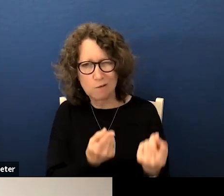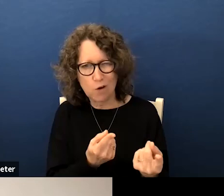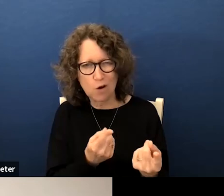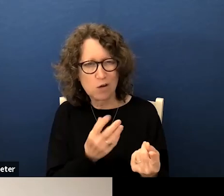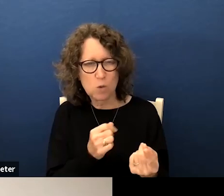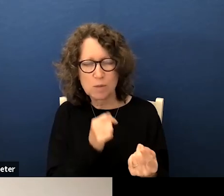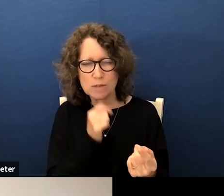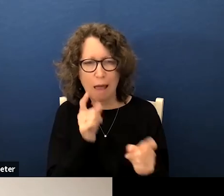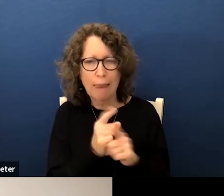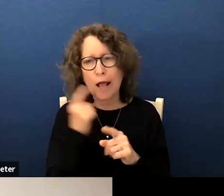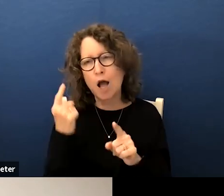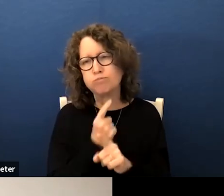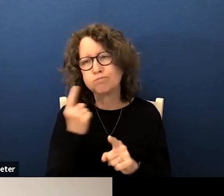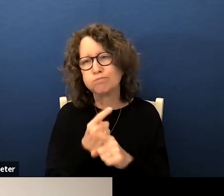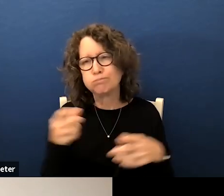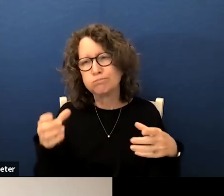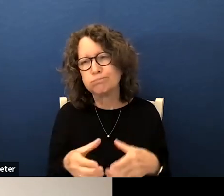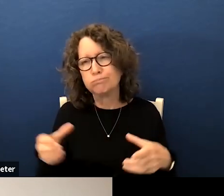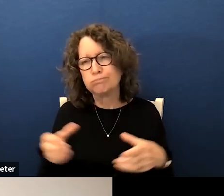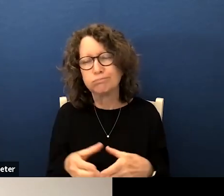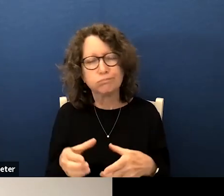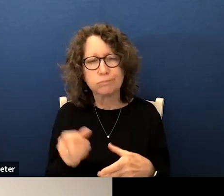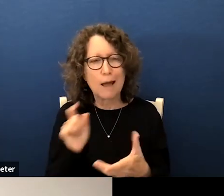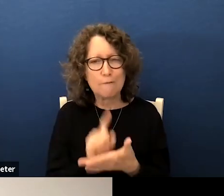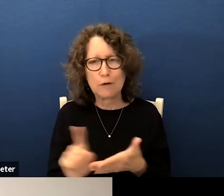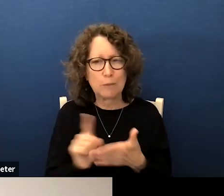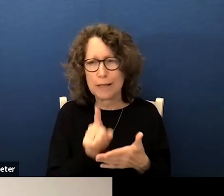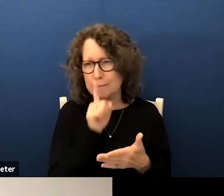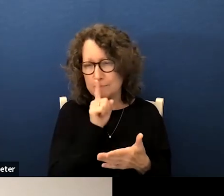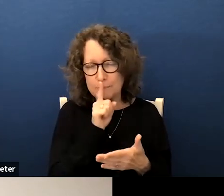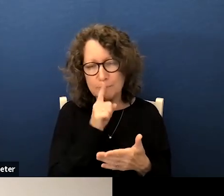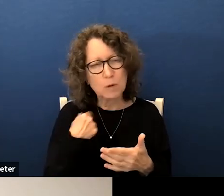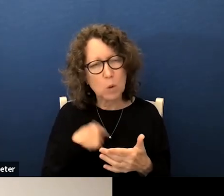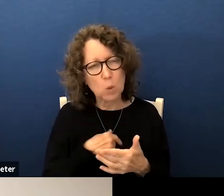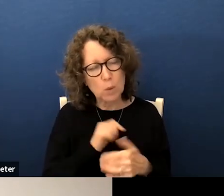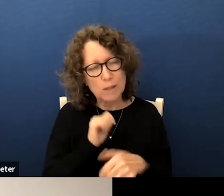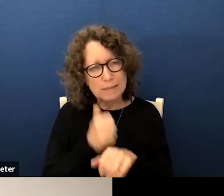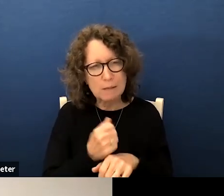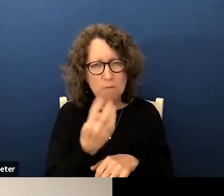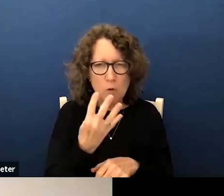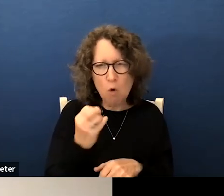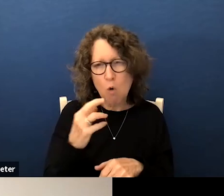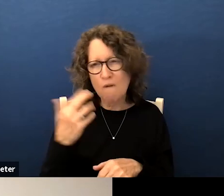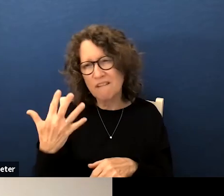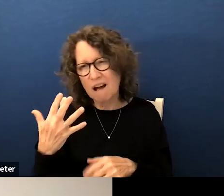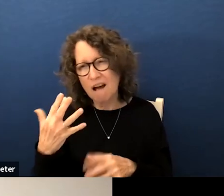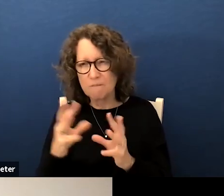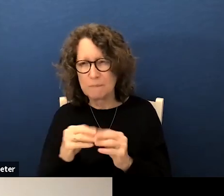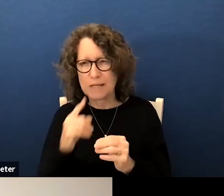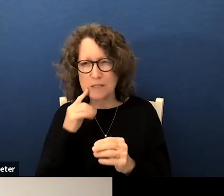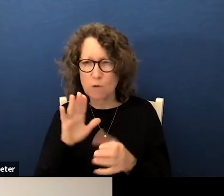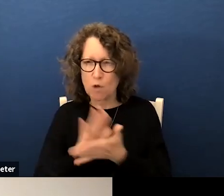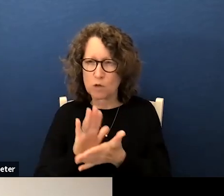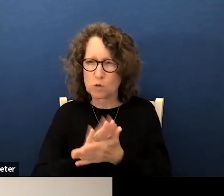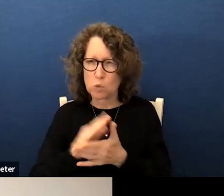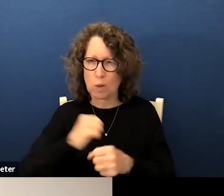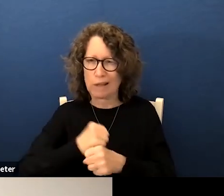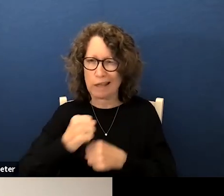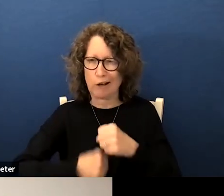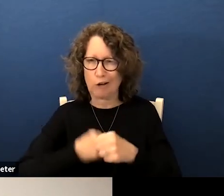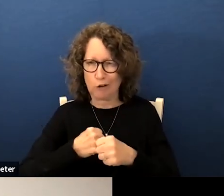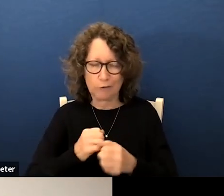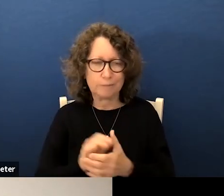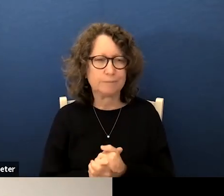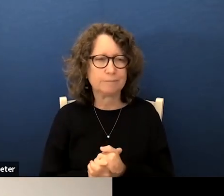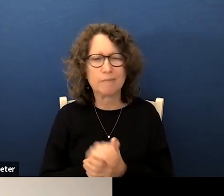it's not like a regular every day kind of every week i believe we set up four or five meetings for the whole school year thank you i have